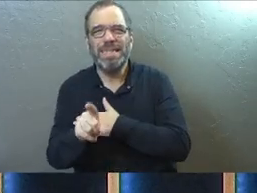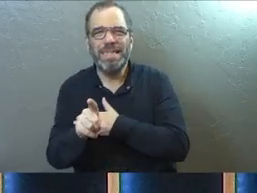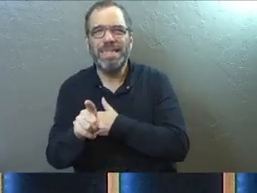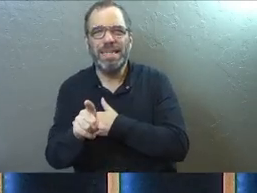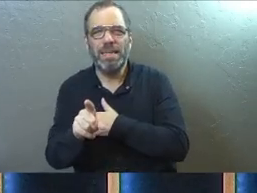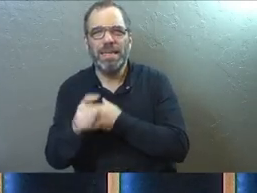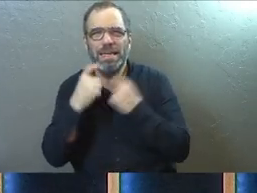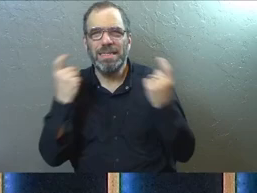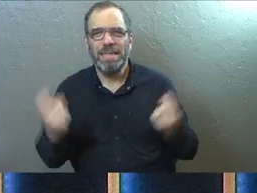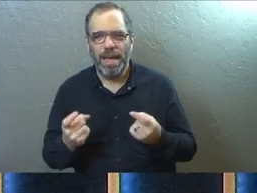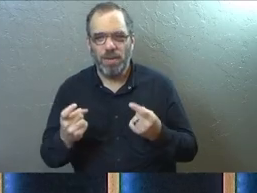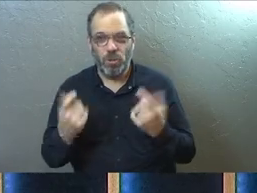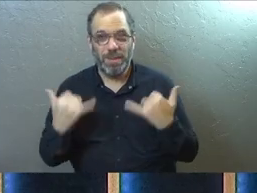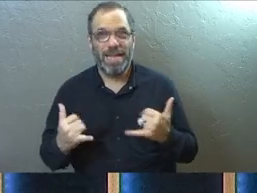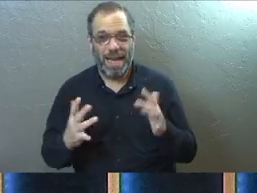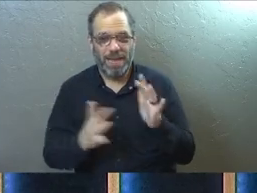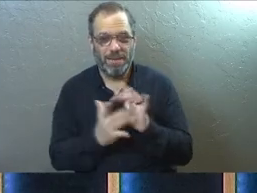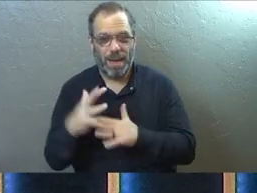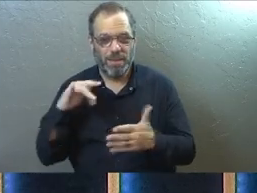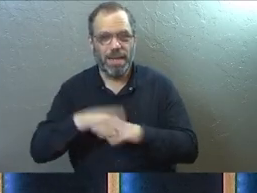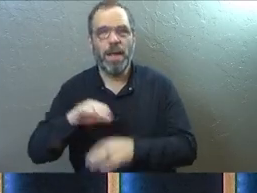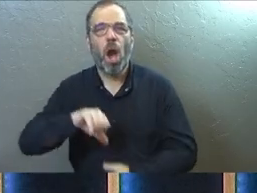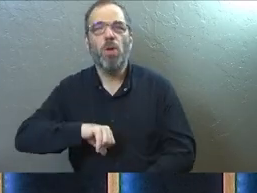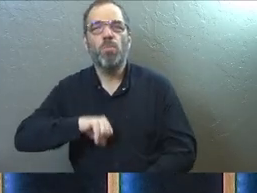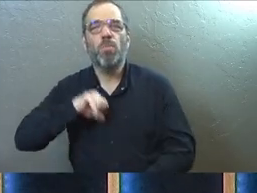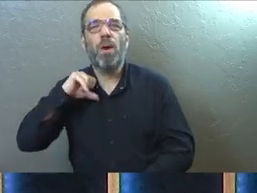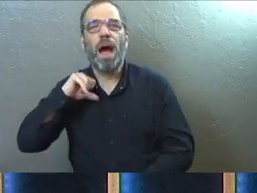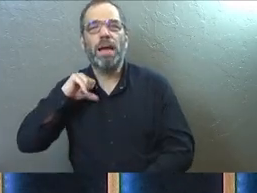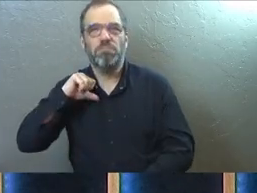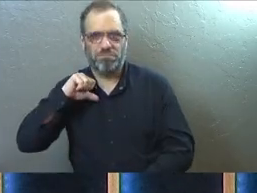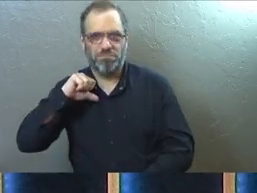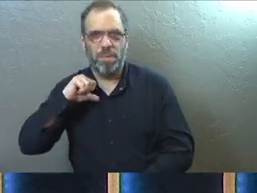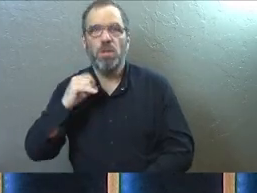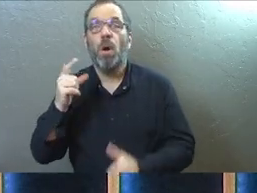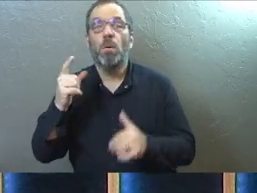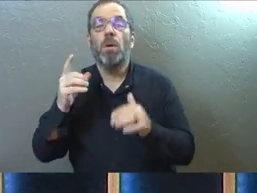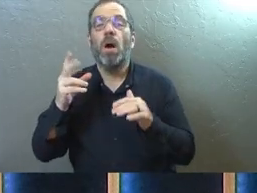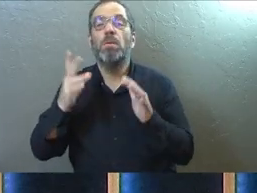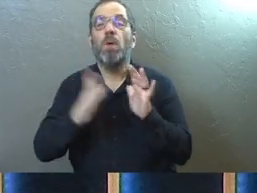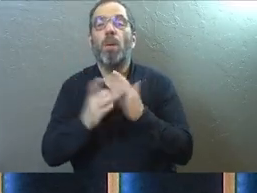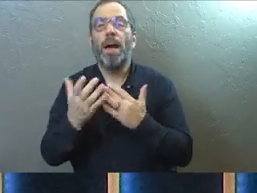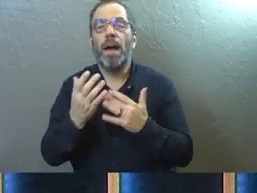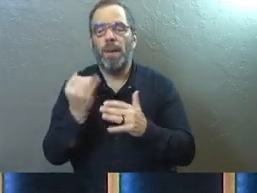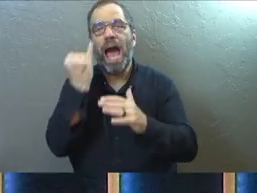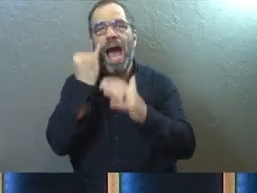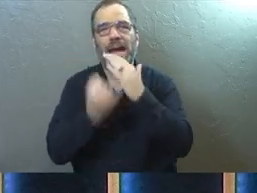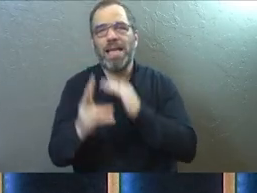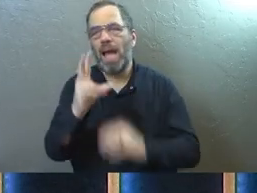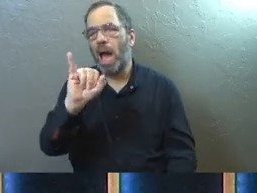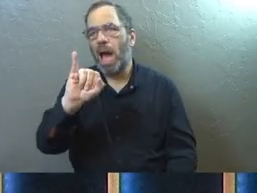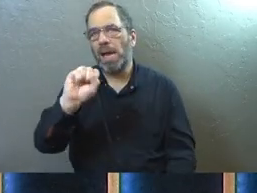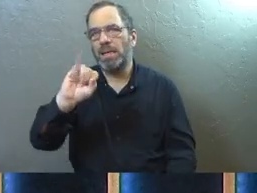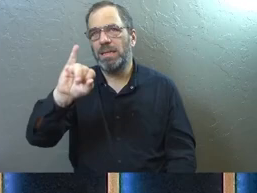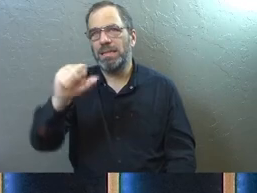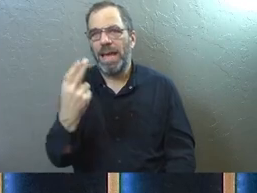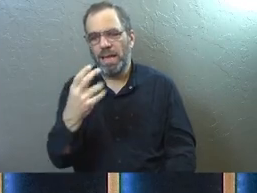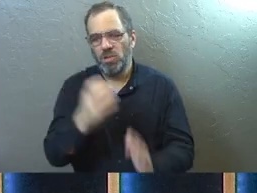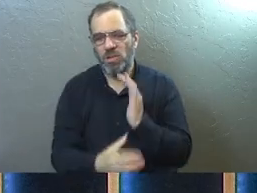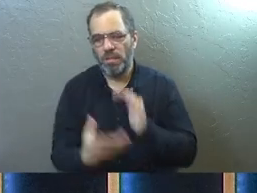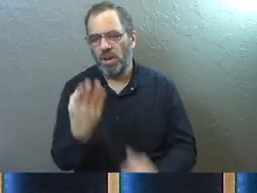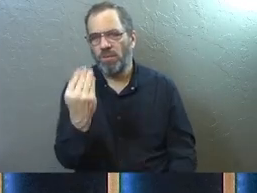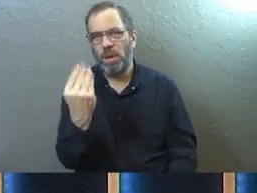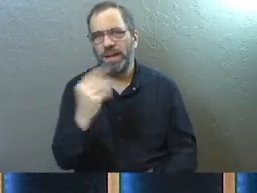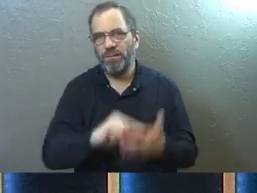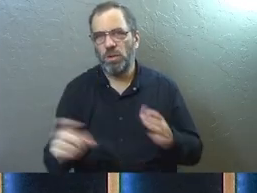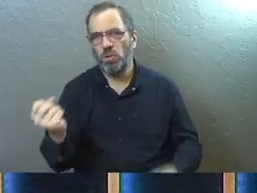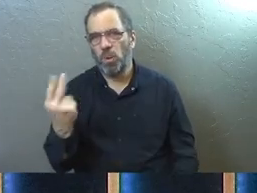Bible study on pride. We're going to start in Isaiah chapter 14, verse